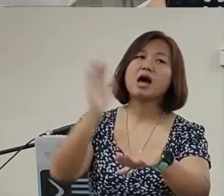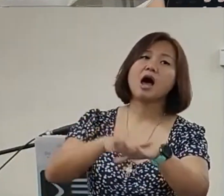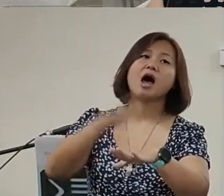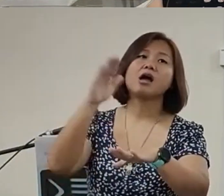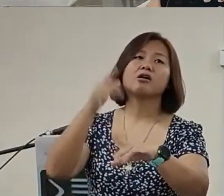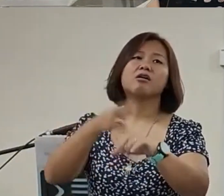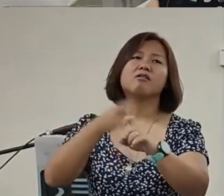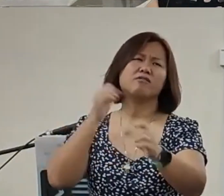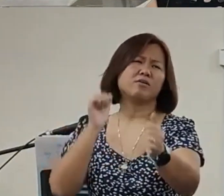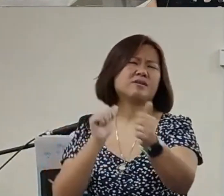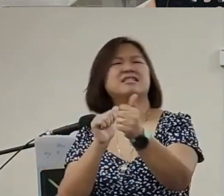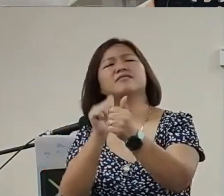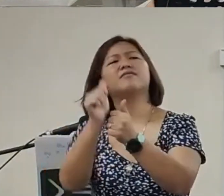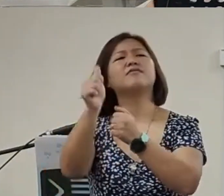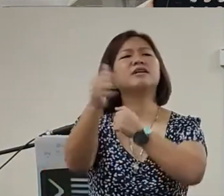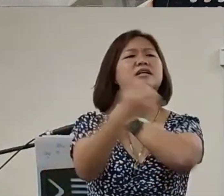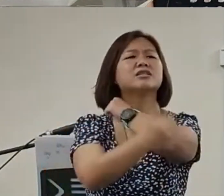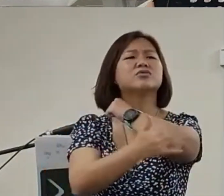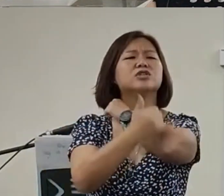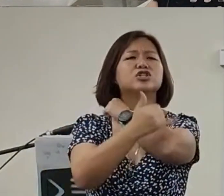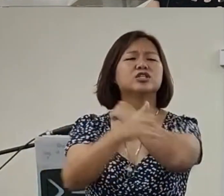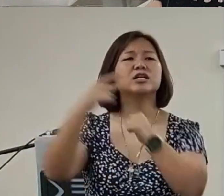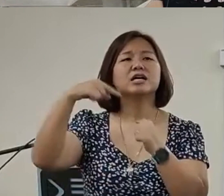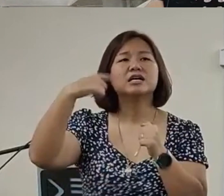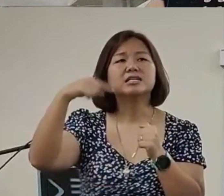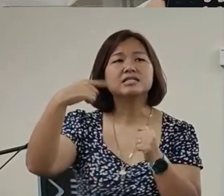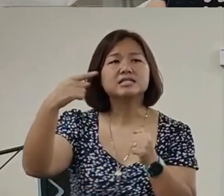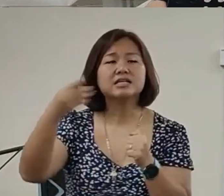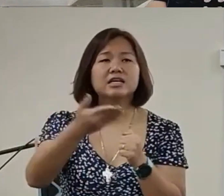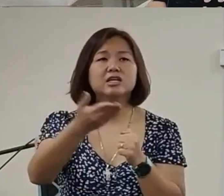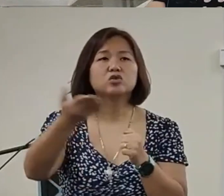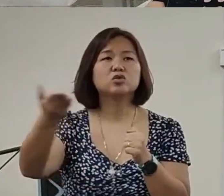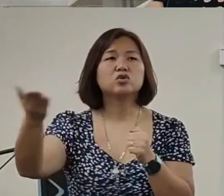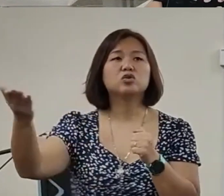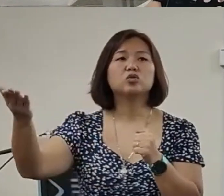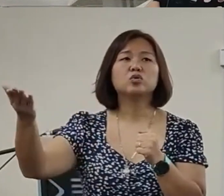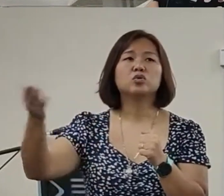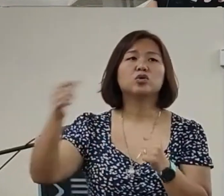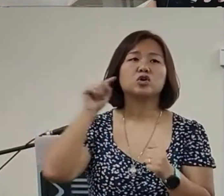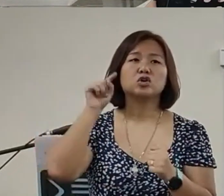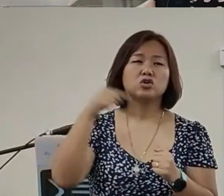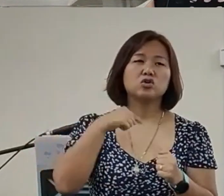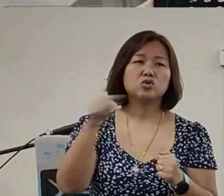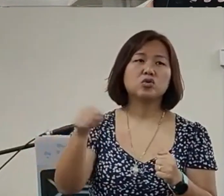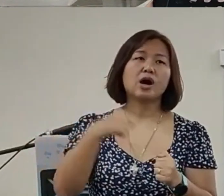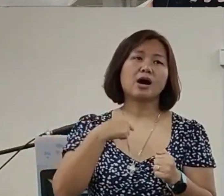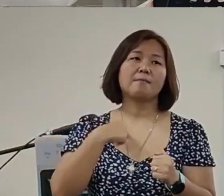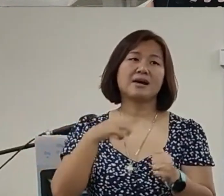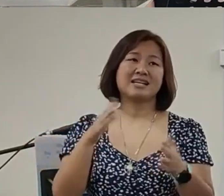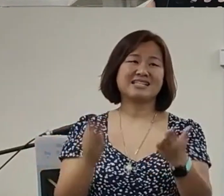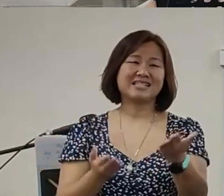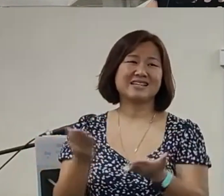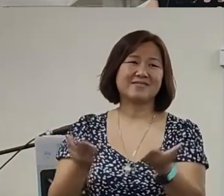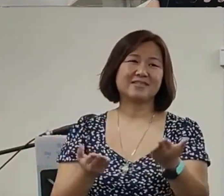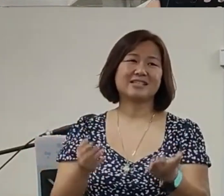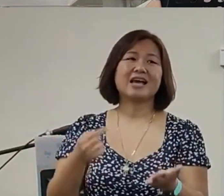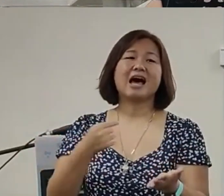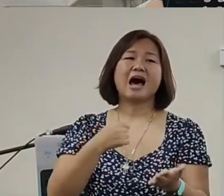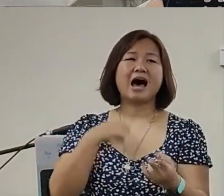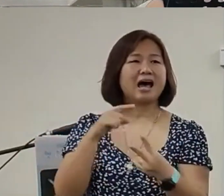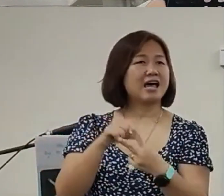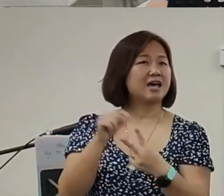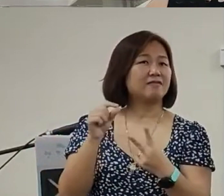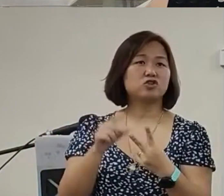the earth and called from this father's region and said to you you are my servant